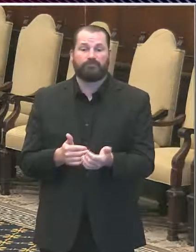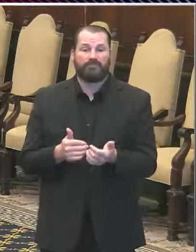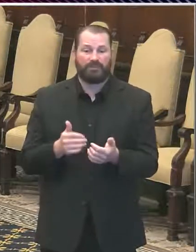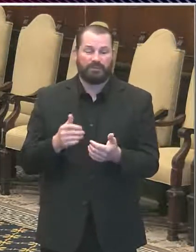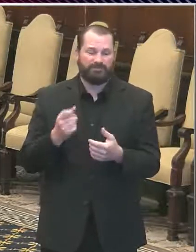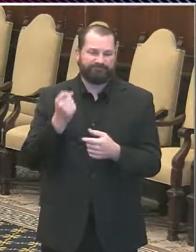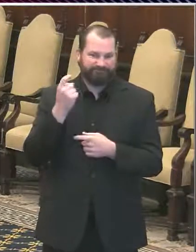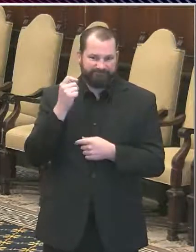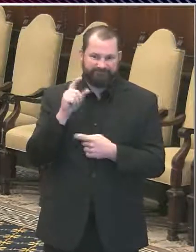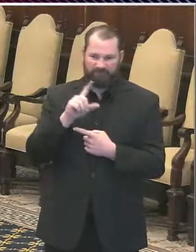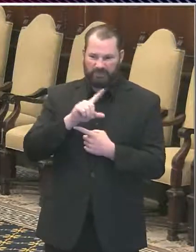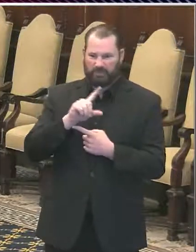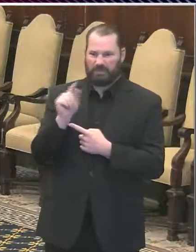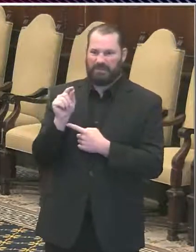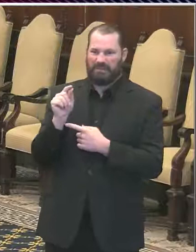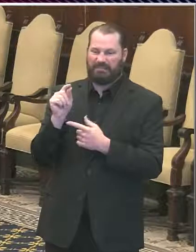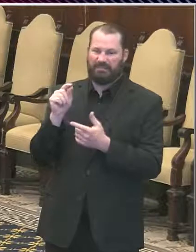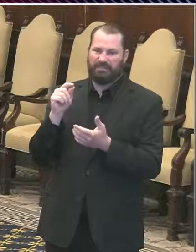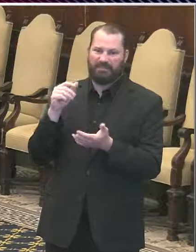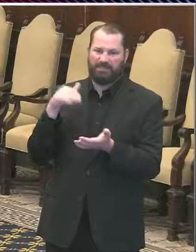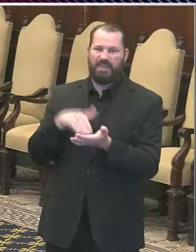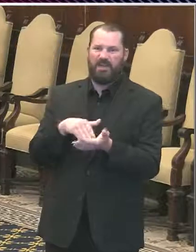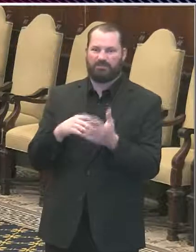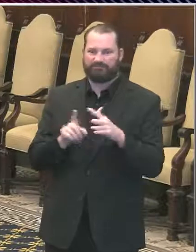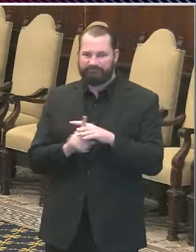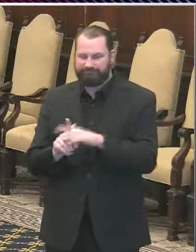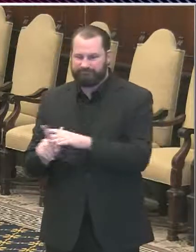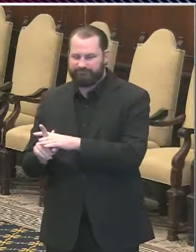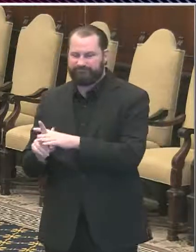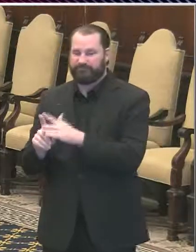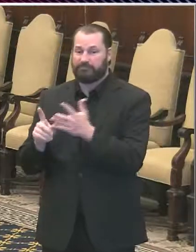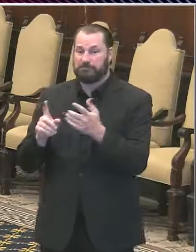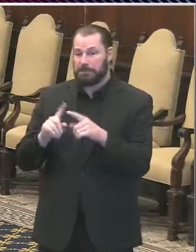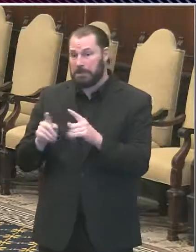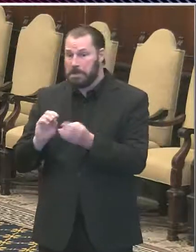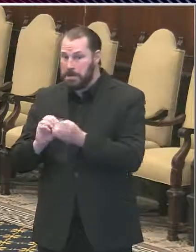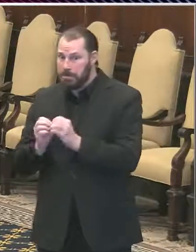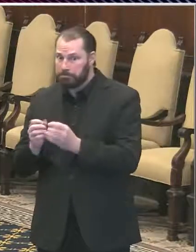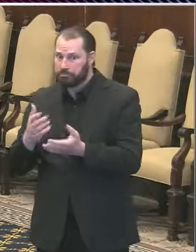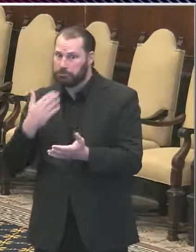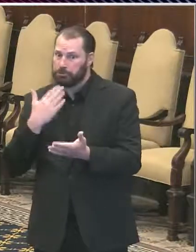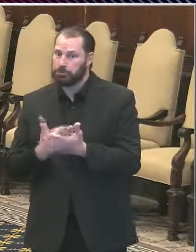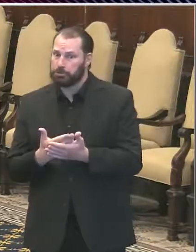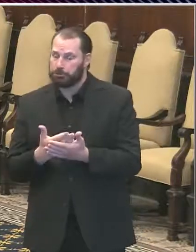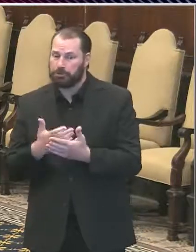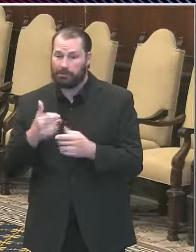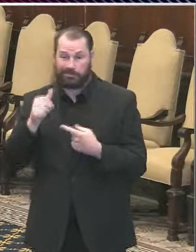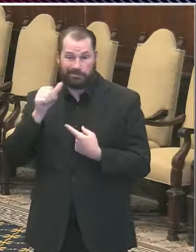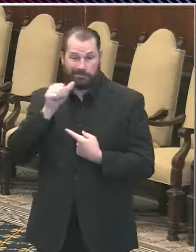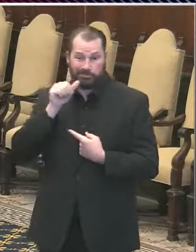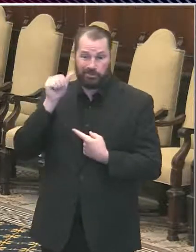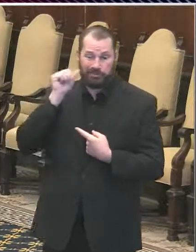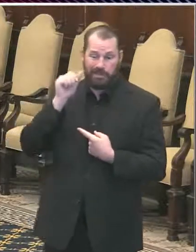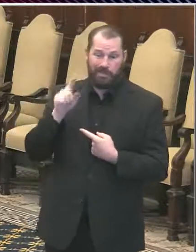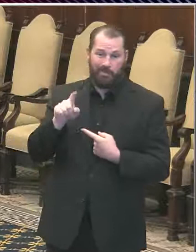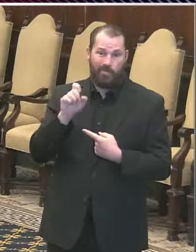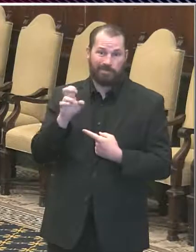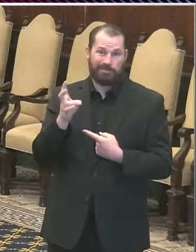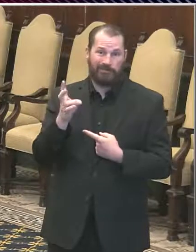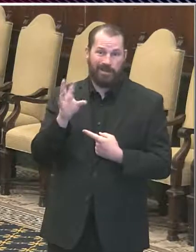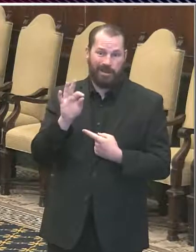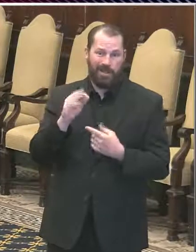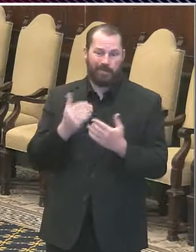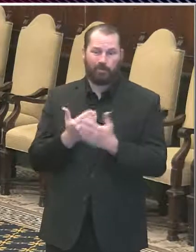we're covering, the numbers are quite encouraging. Since this time yesterday, we've confirmed 179 new cases, bringing us to a total of 20